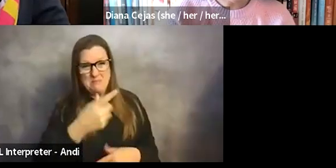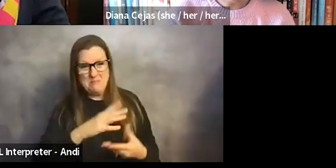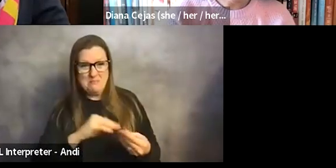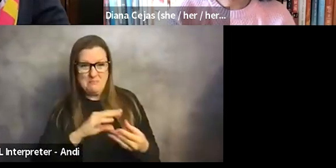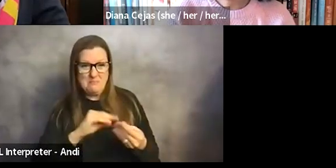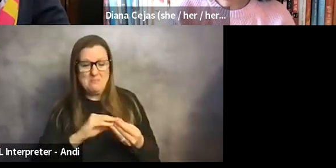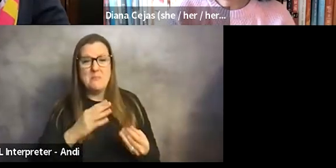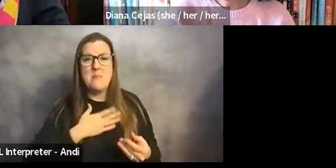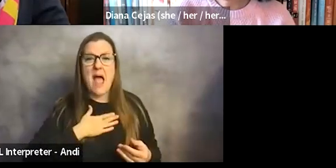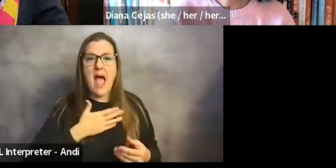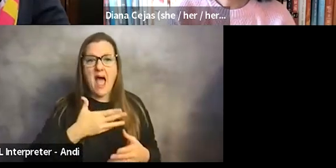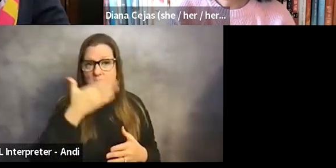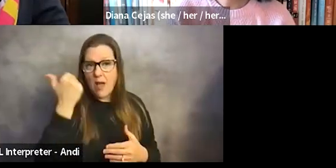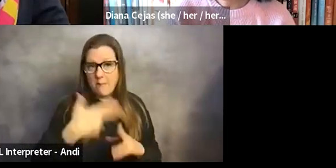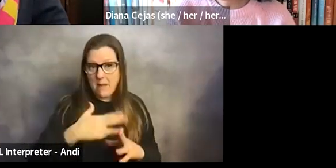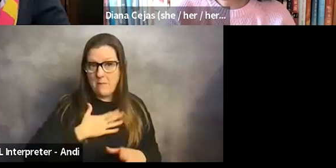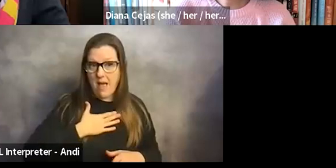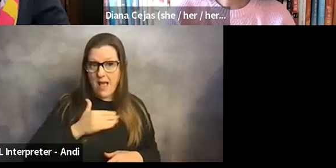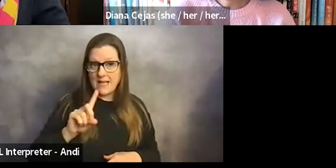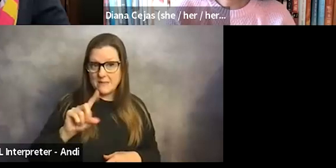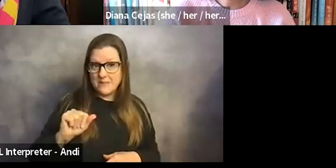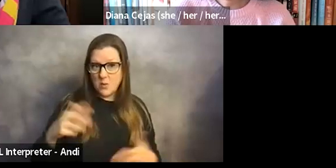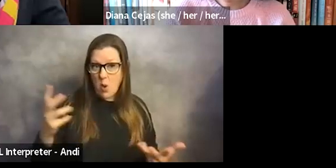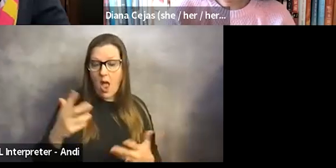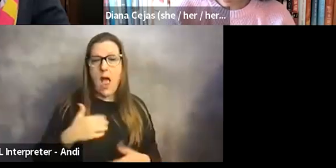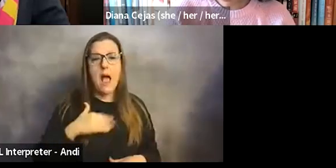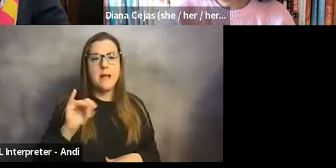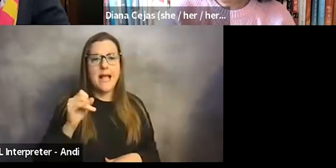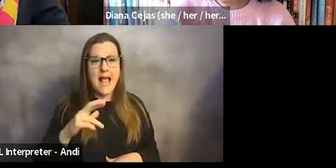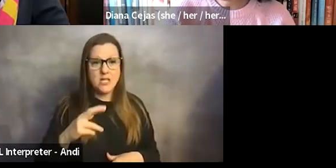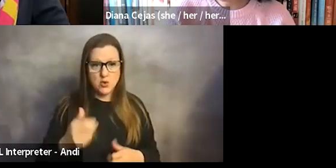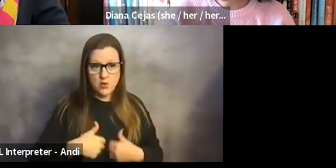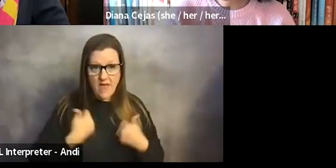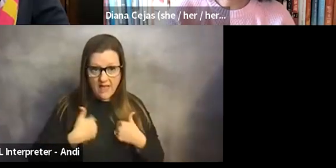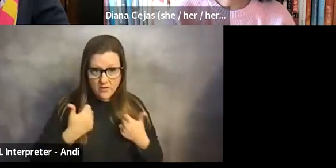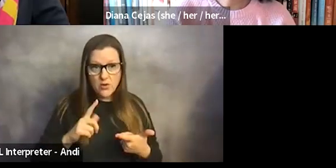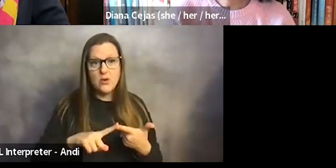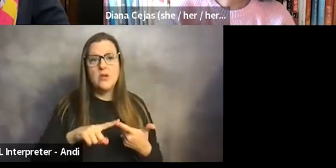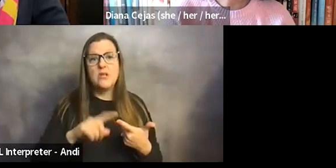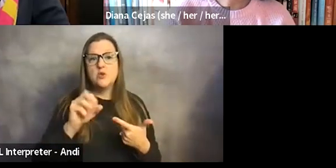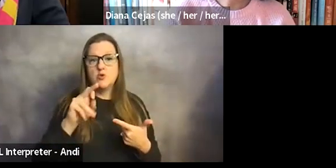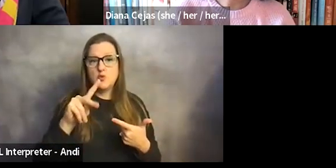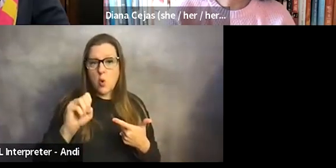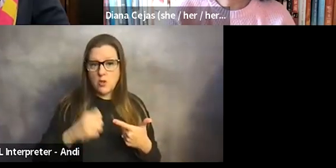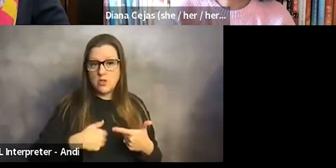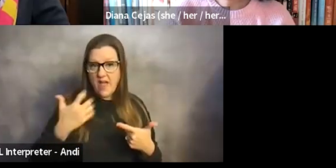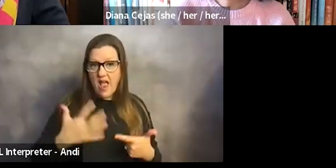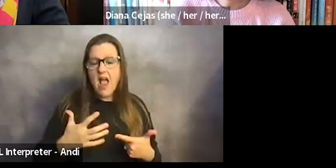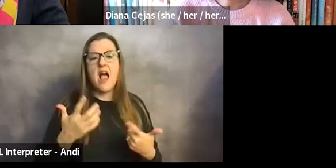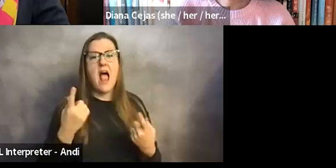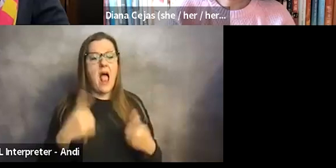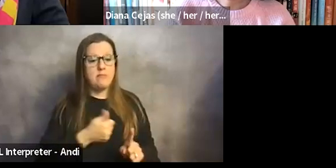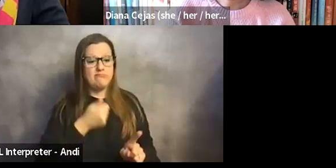I forgot to mention my own disability. I'm a cancer survivor, a stroke survivor. I had my critical illness while I was in residency.